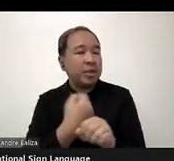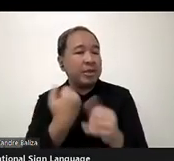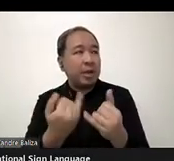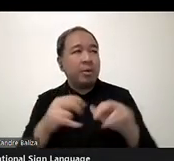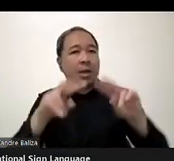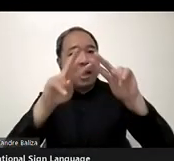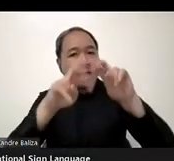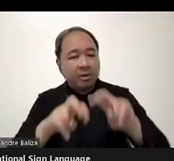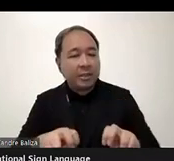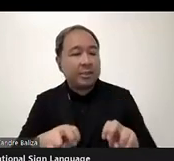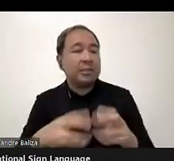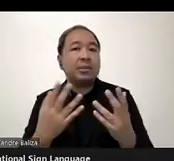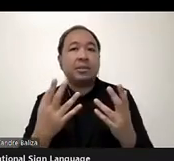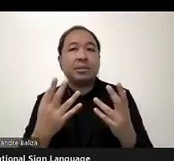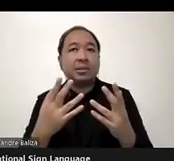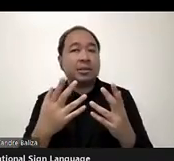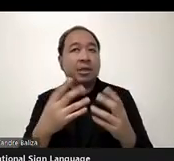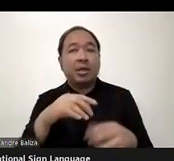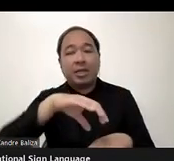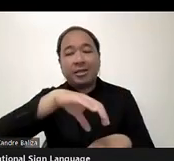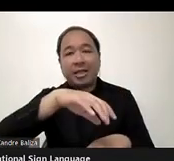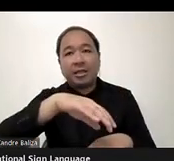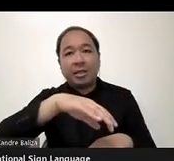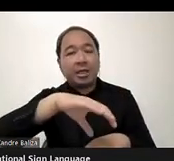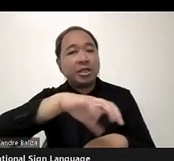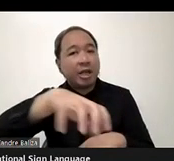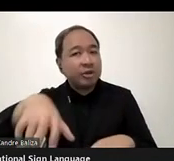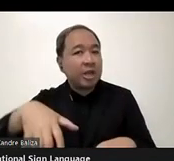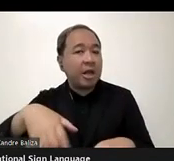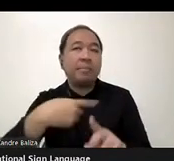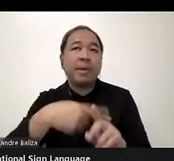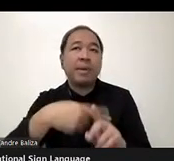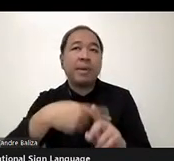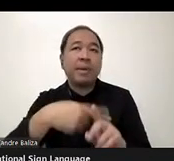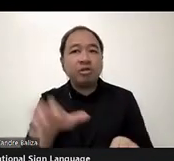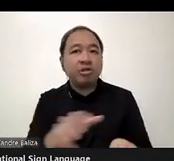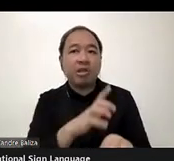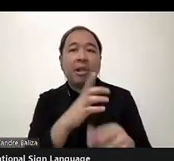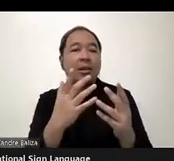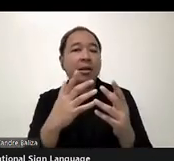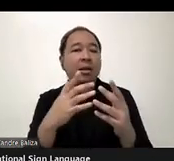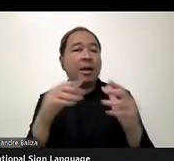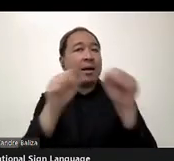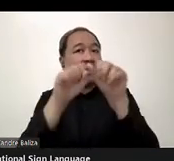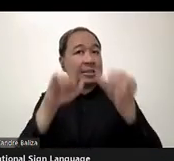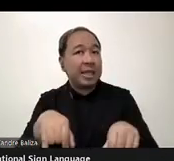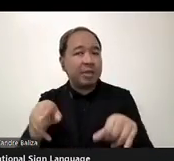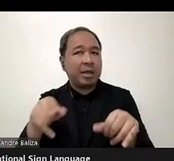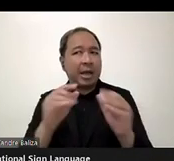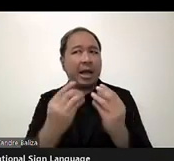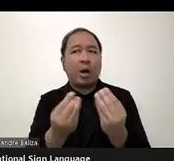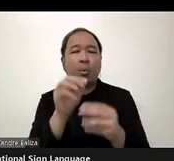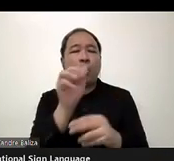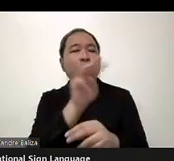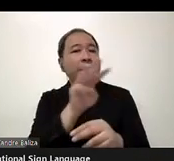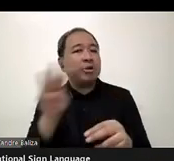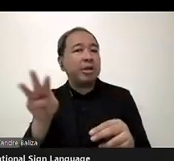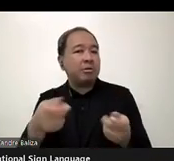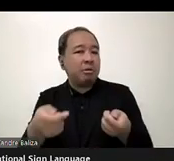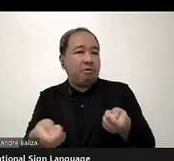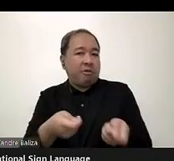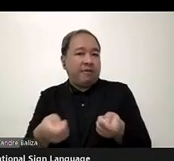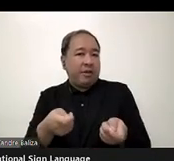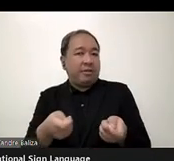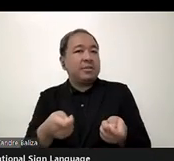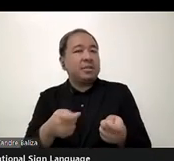and regional initiatives on internet governance. Uh, but we, we, on that, want to, uh,